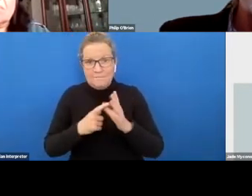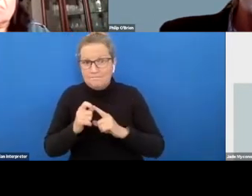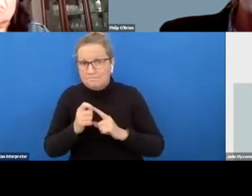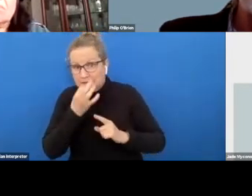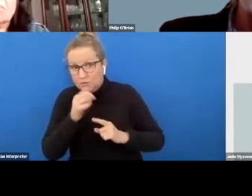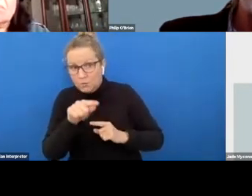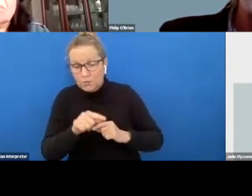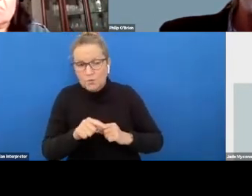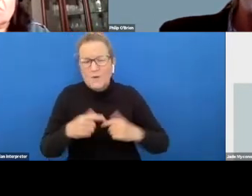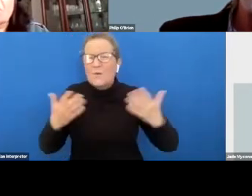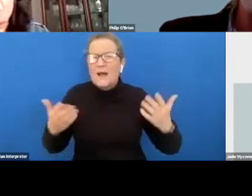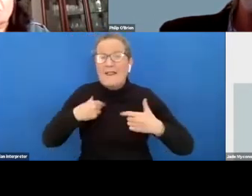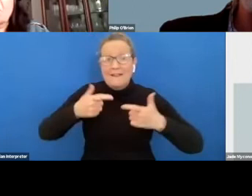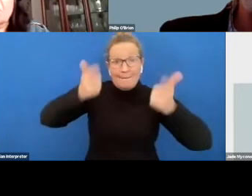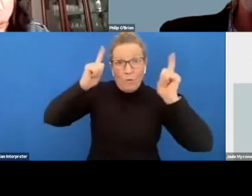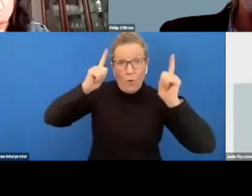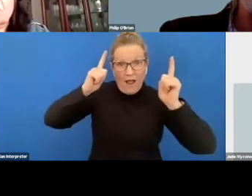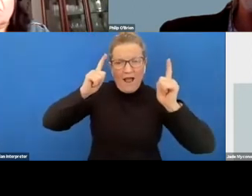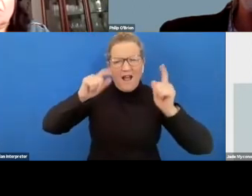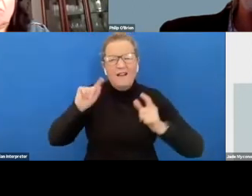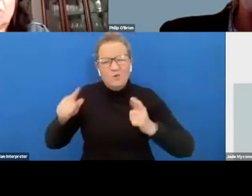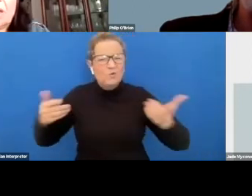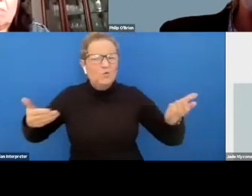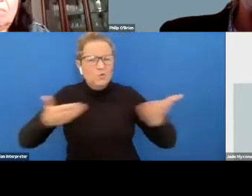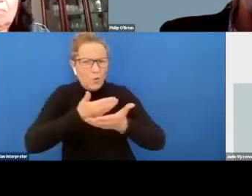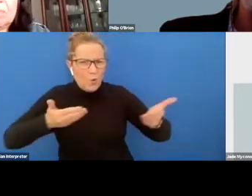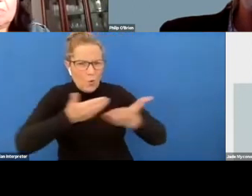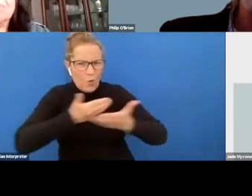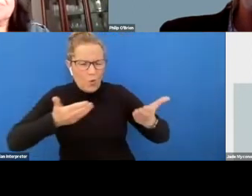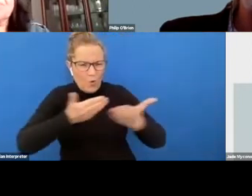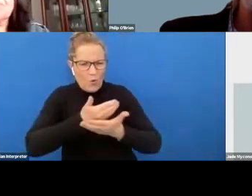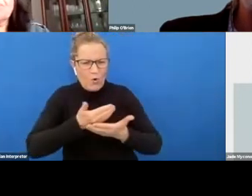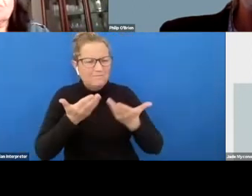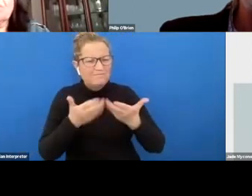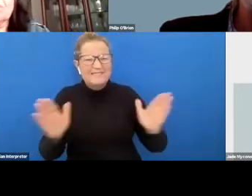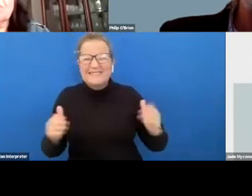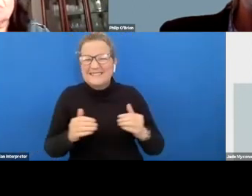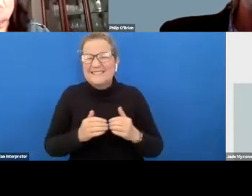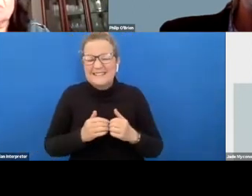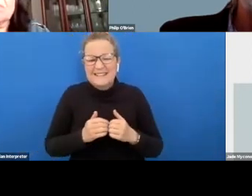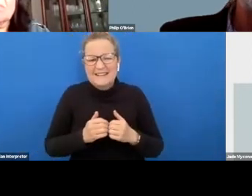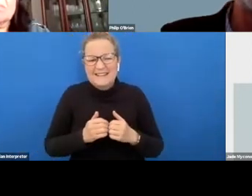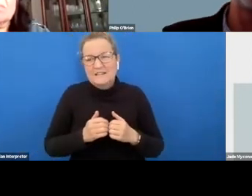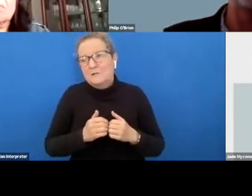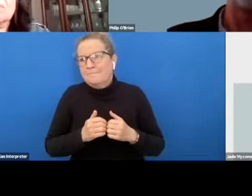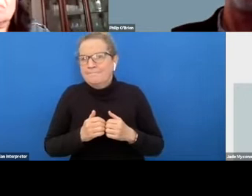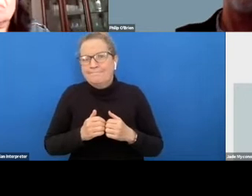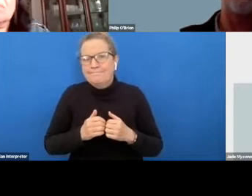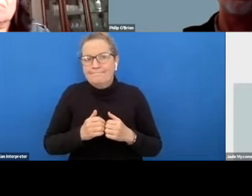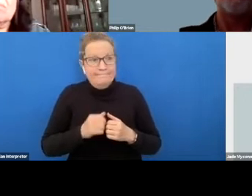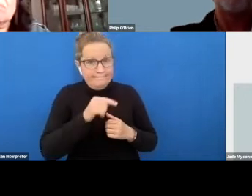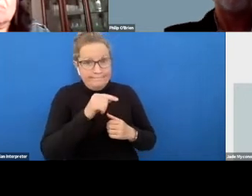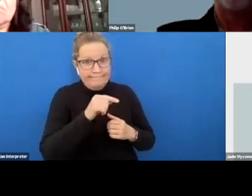with the employer is is the start talking about you know what are the um is the employee able to